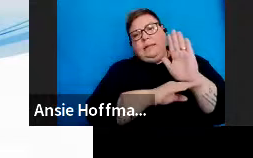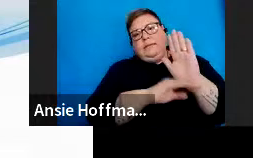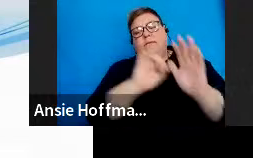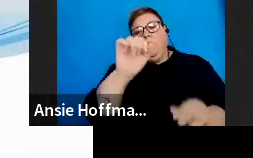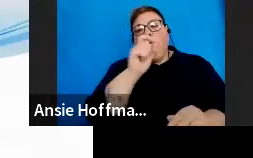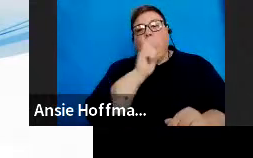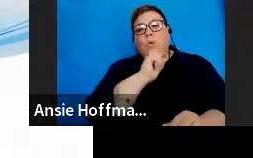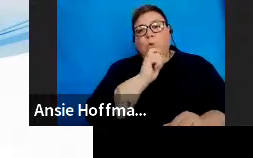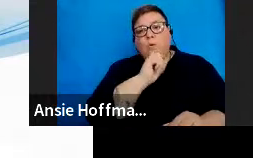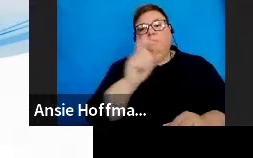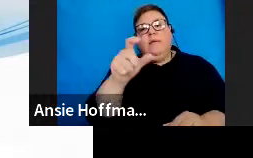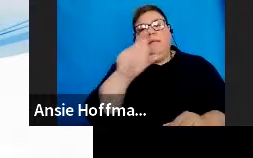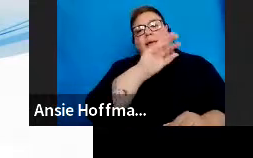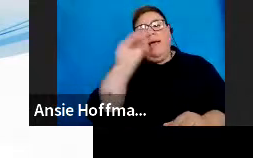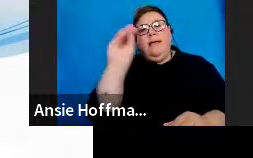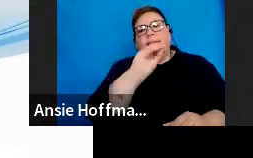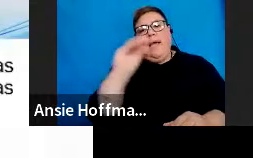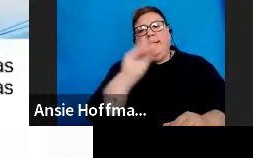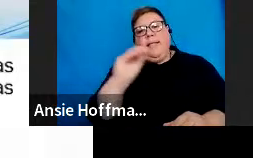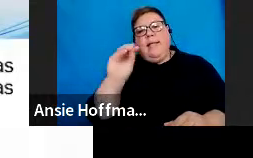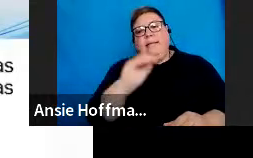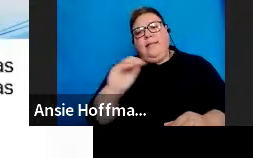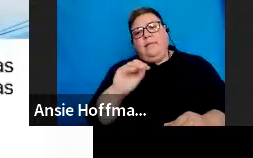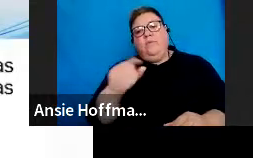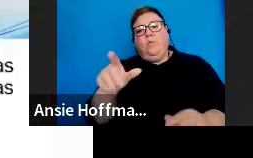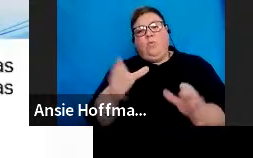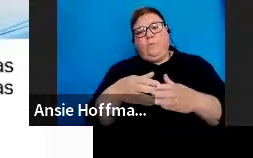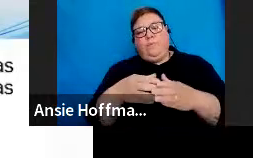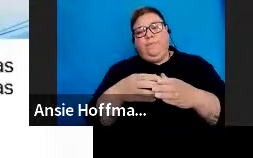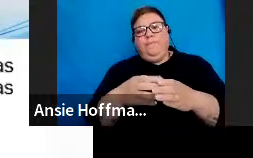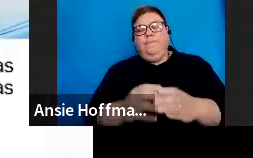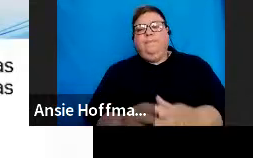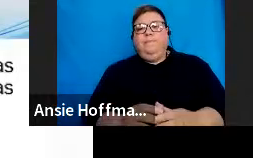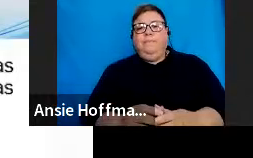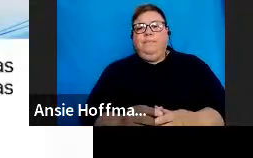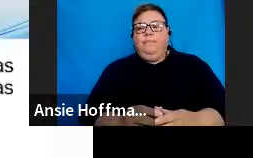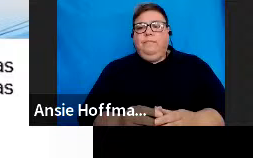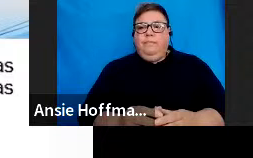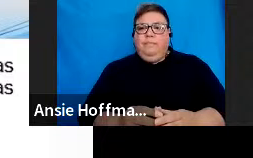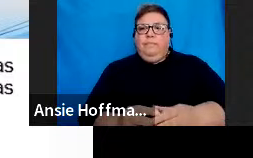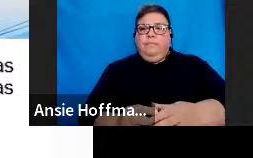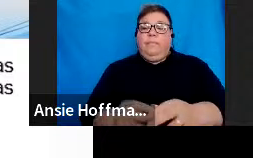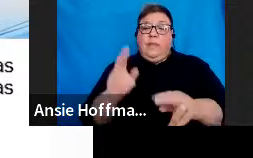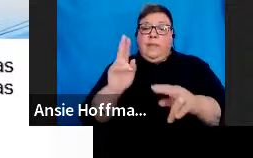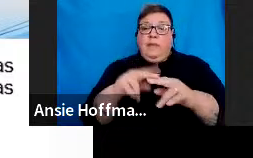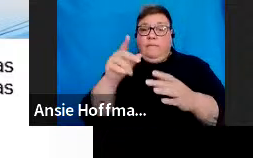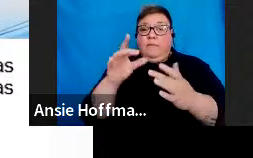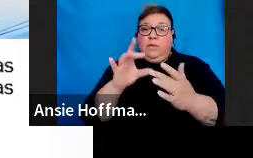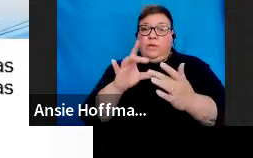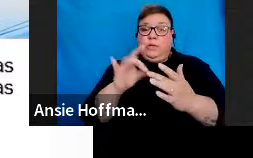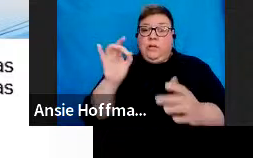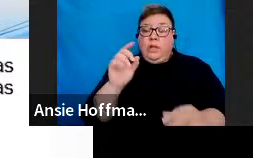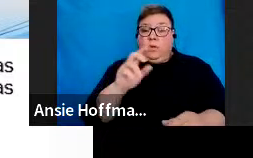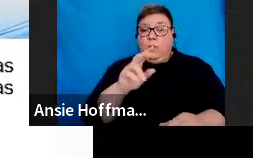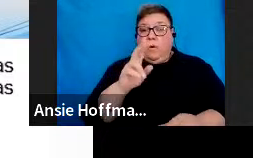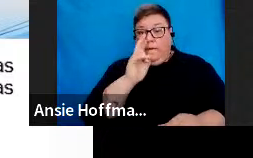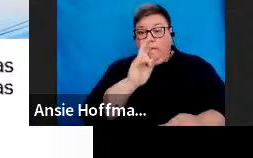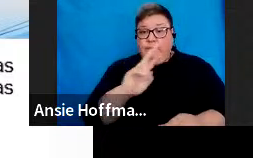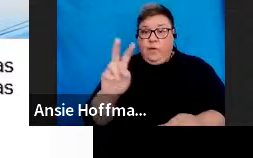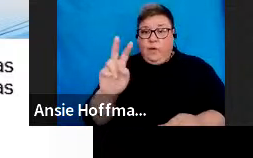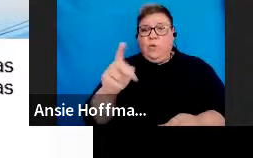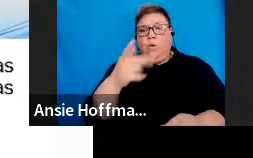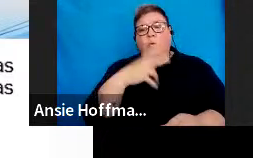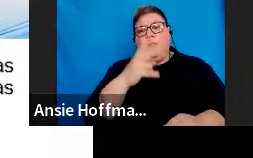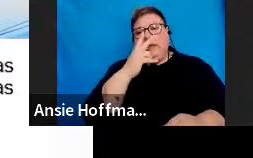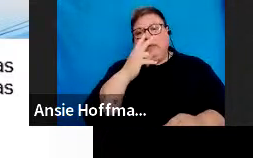then you can add them to the group. Where if you said, if you select the switch to grid view, you'll be able to see the